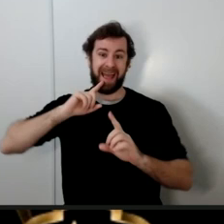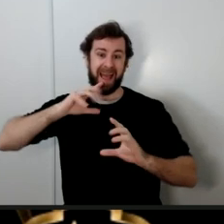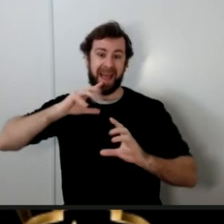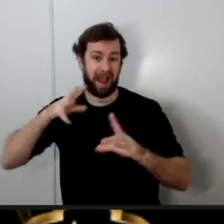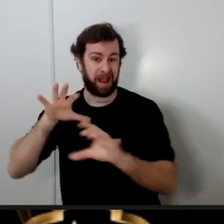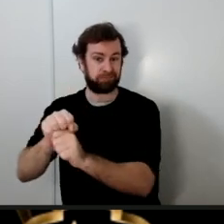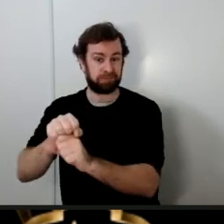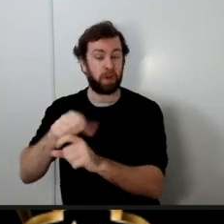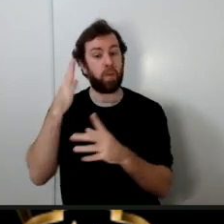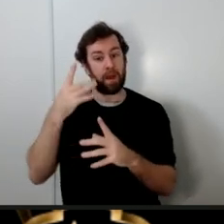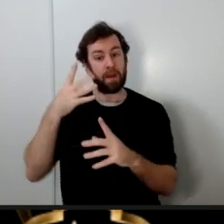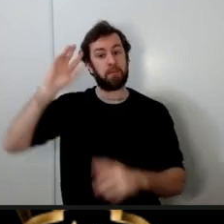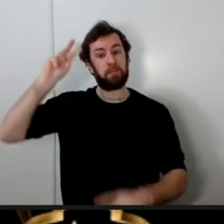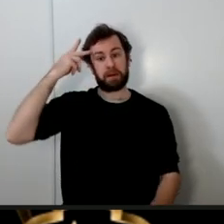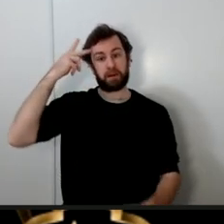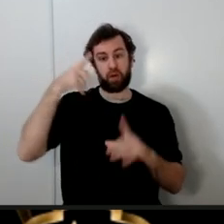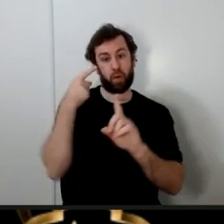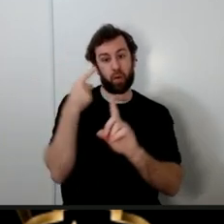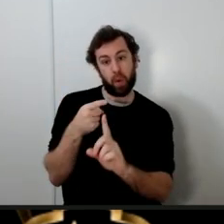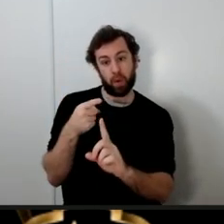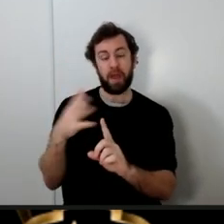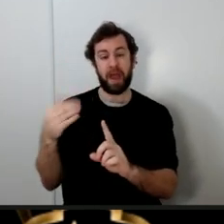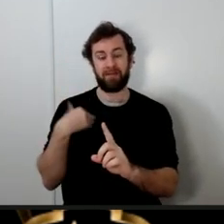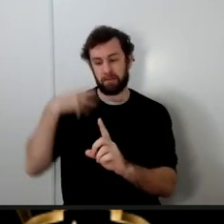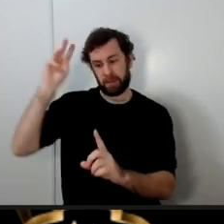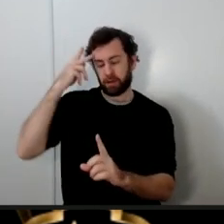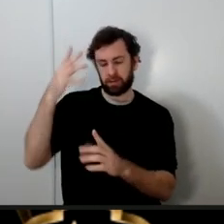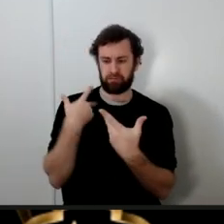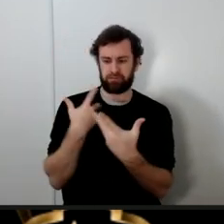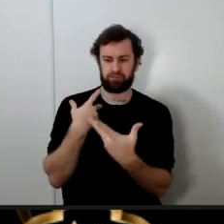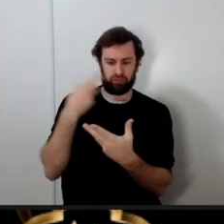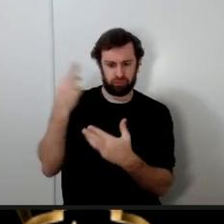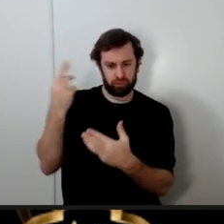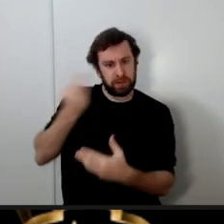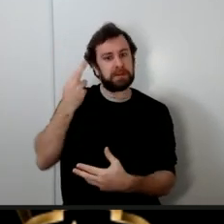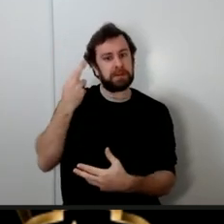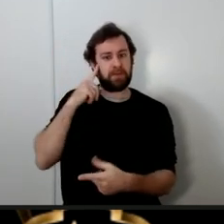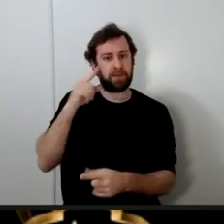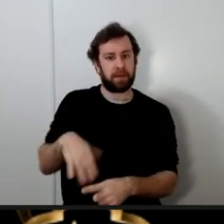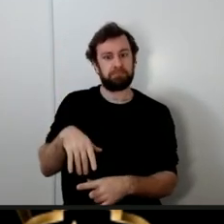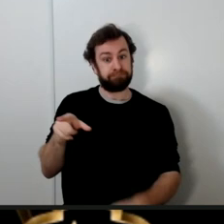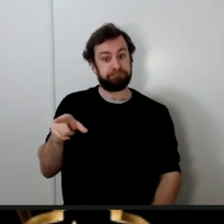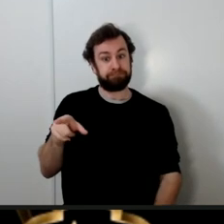political goal because he had a political agenda it was a very important agenda for him